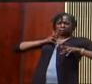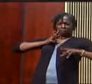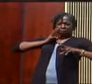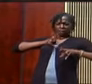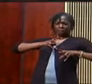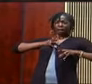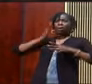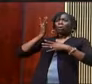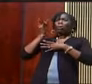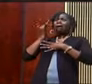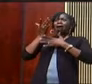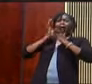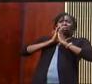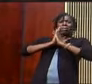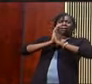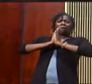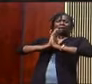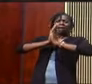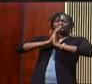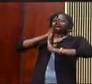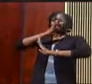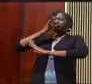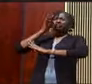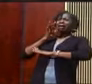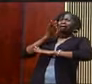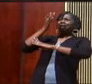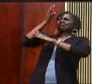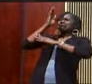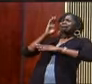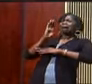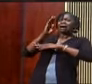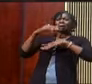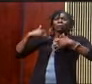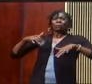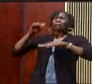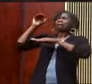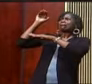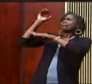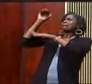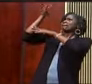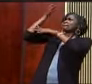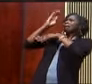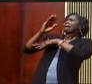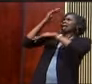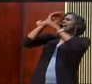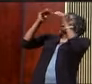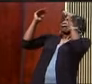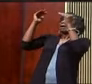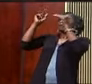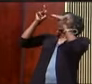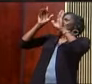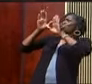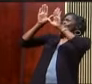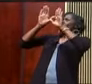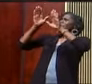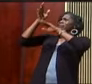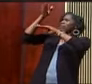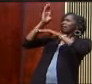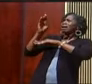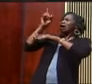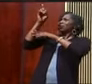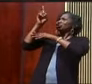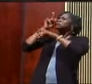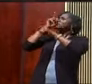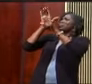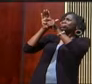fasted, and prayed to the God of heaven. Then I said, O Lord God of heaven, the great and awesome God who keeps his